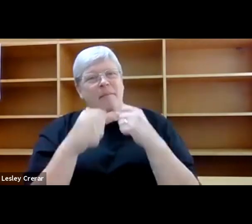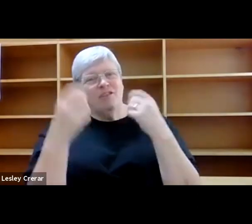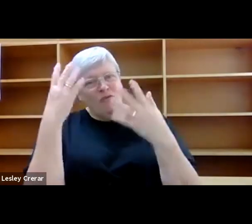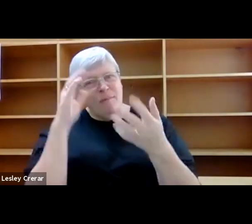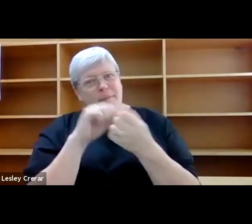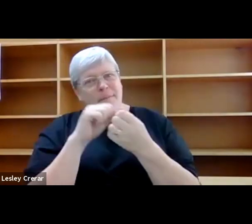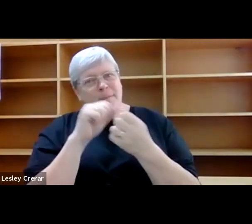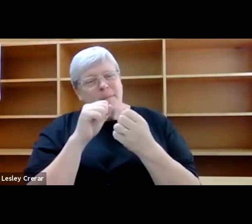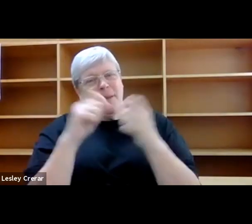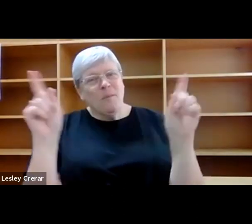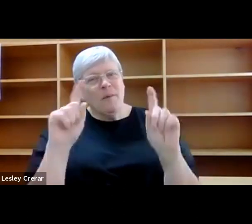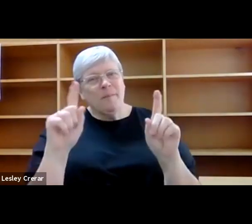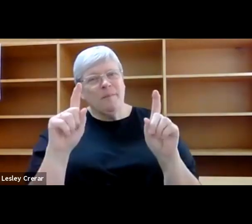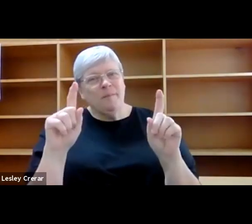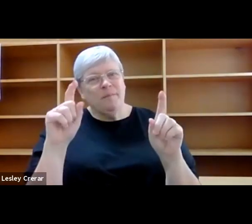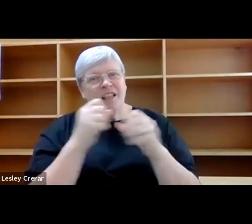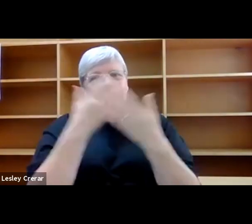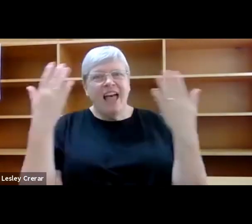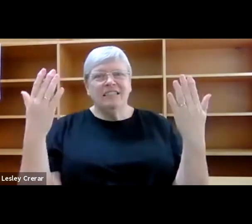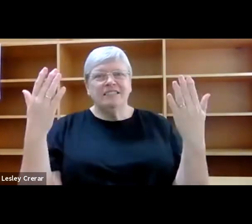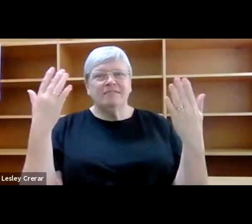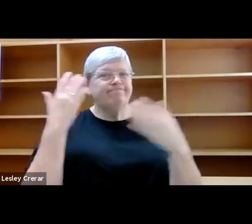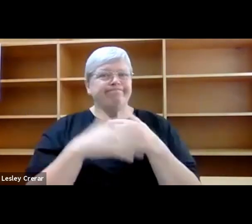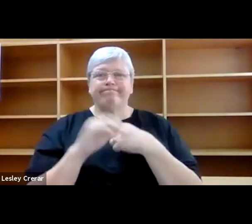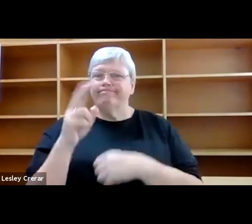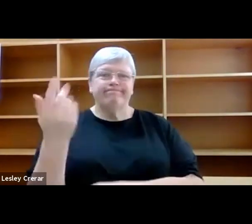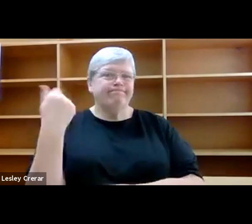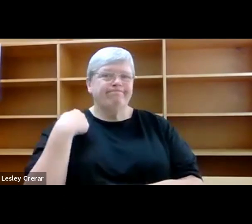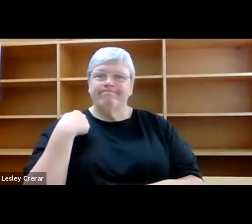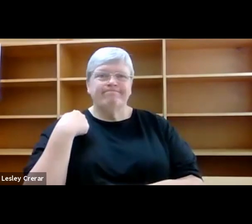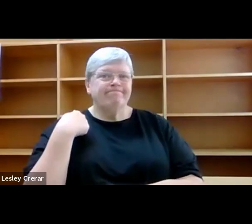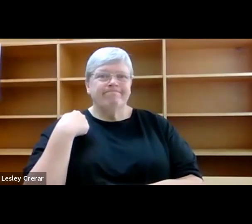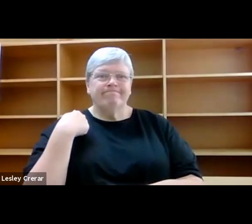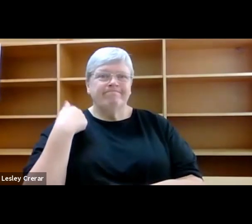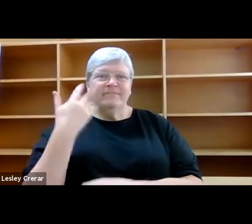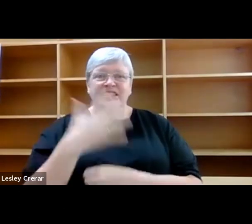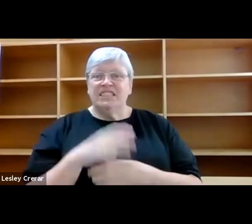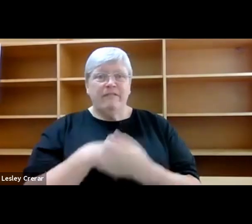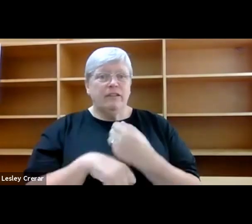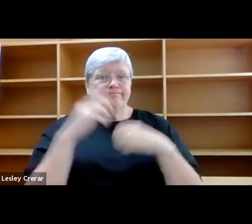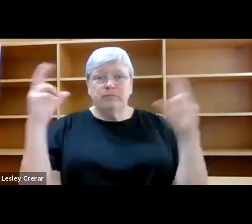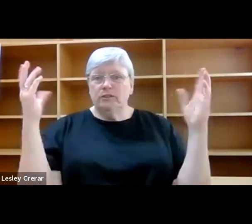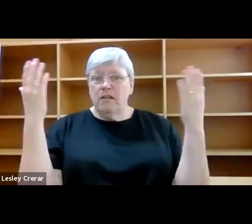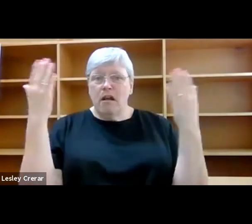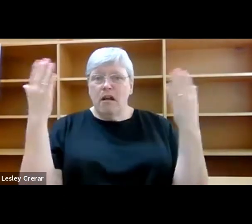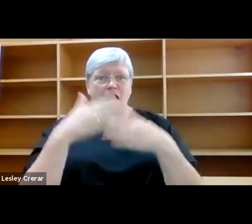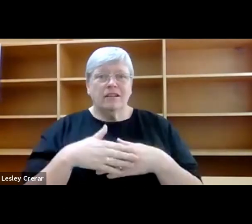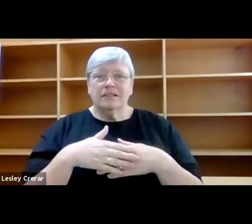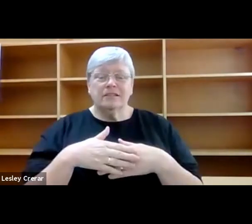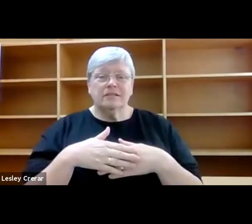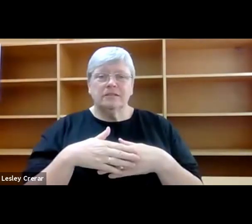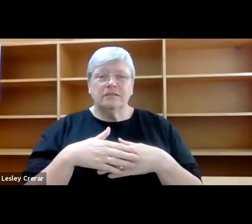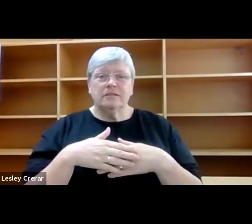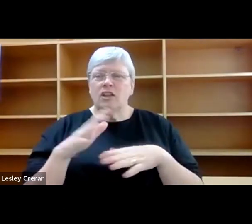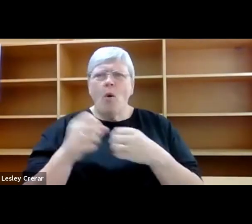I had never seen light like it. It simply didn't get dark. It wasn't that it was